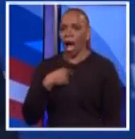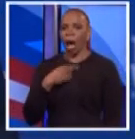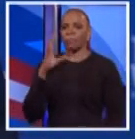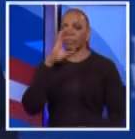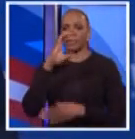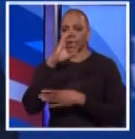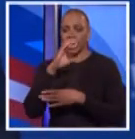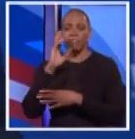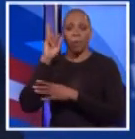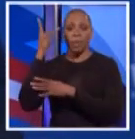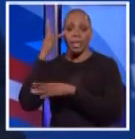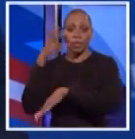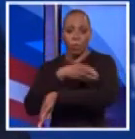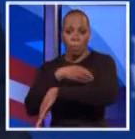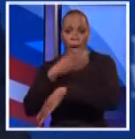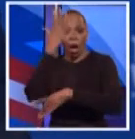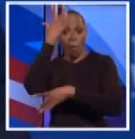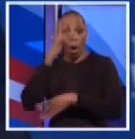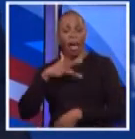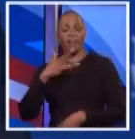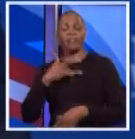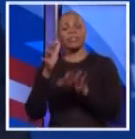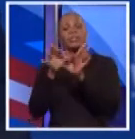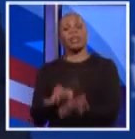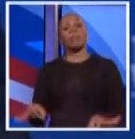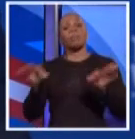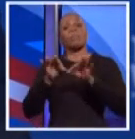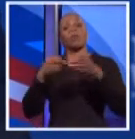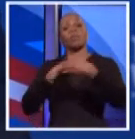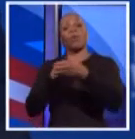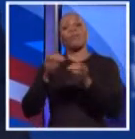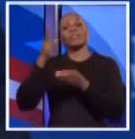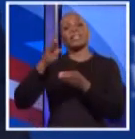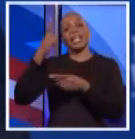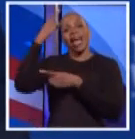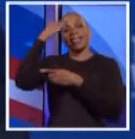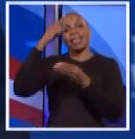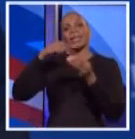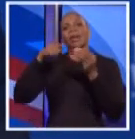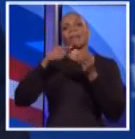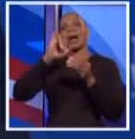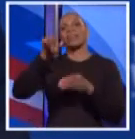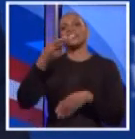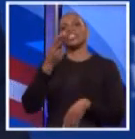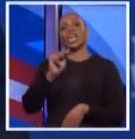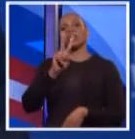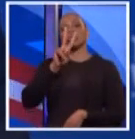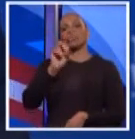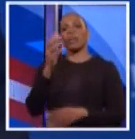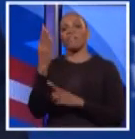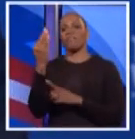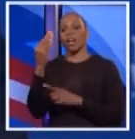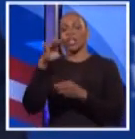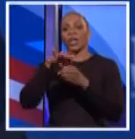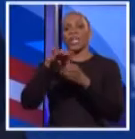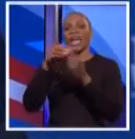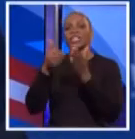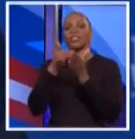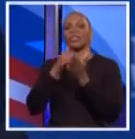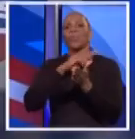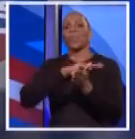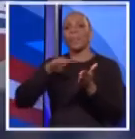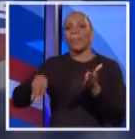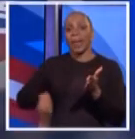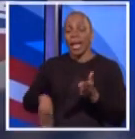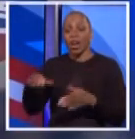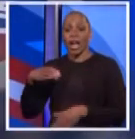this is a very important office at this moment in history. Think about January 2014. We're going to elect a new mayor, new council speaker, many